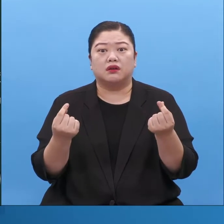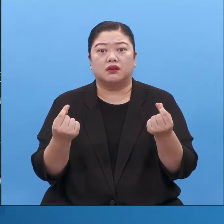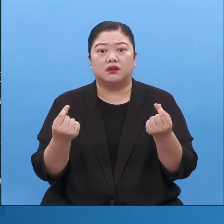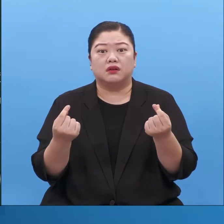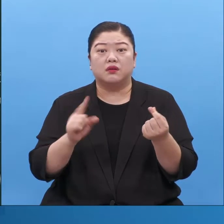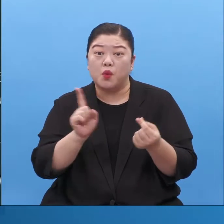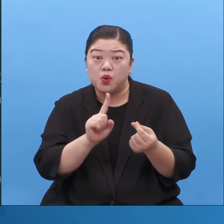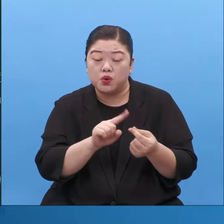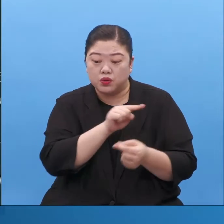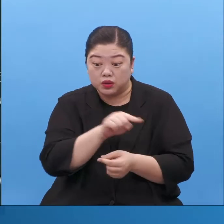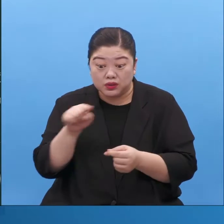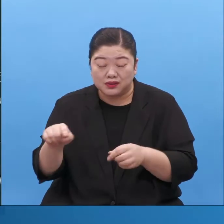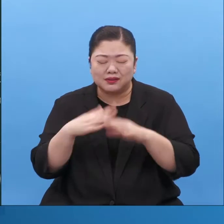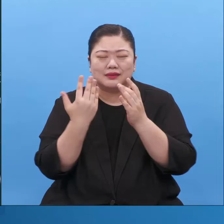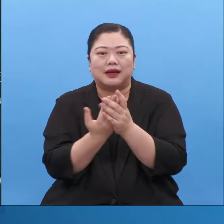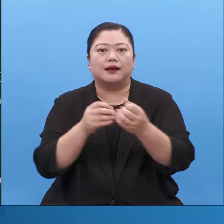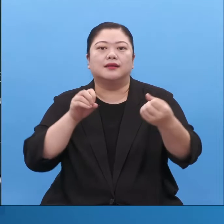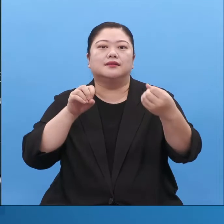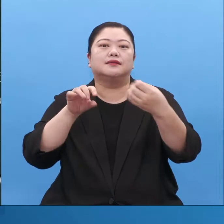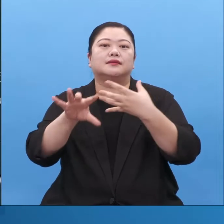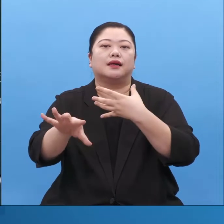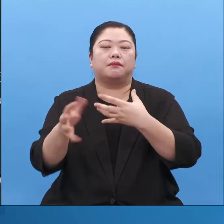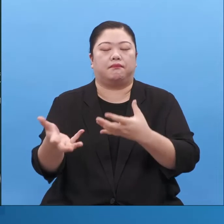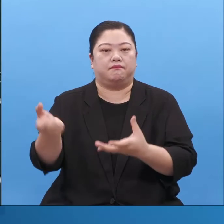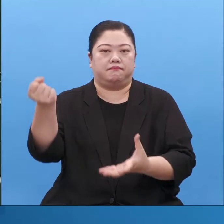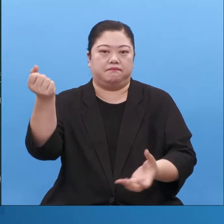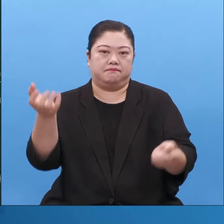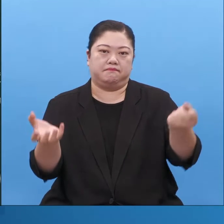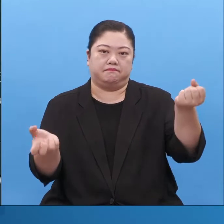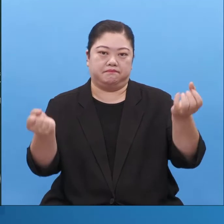I'd rather he was able to give the answer of saving everyone.